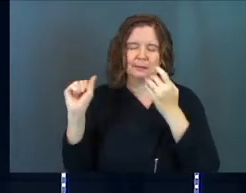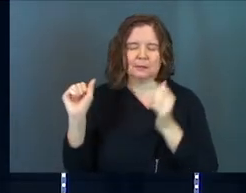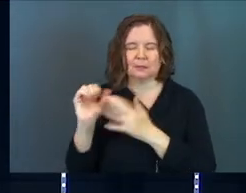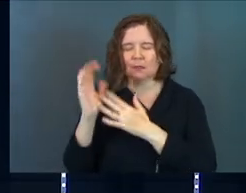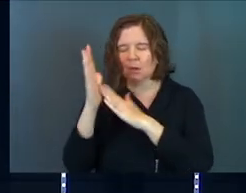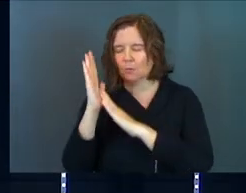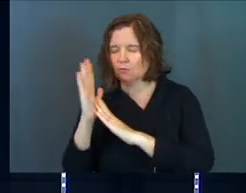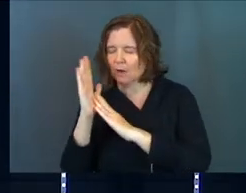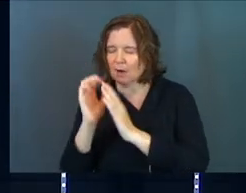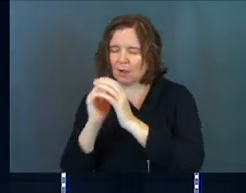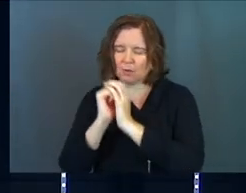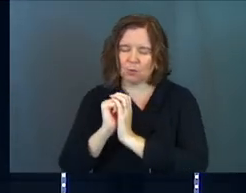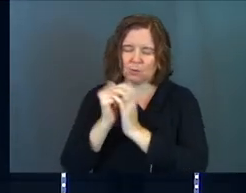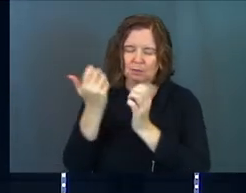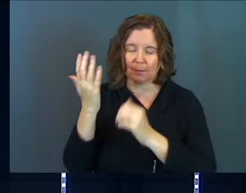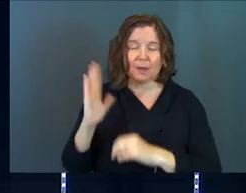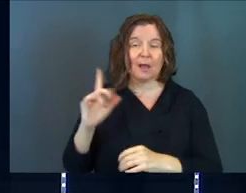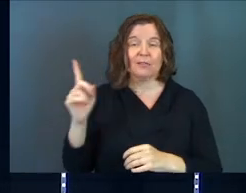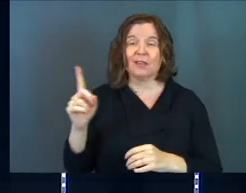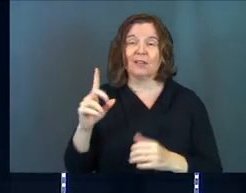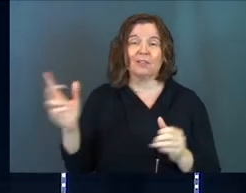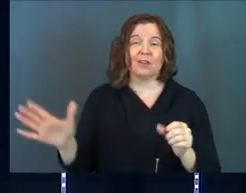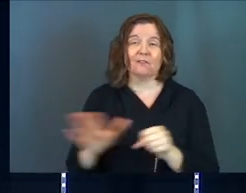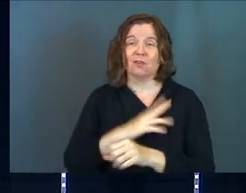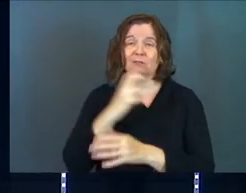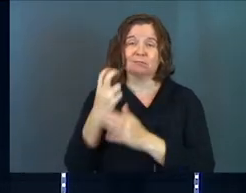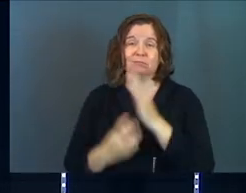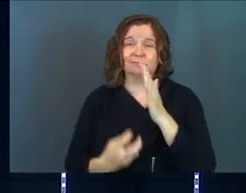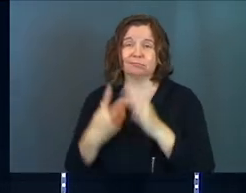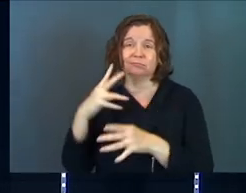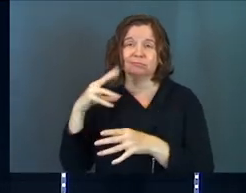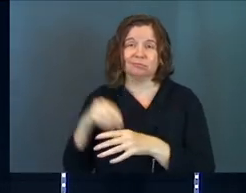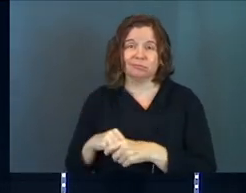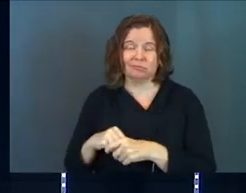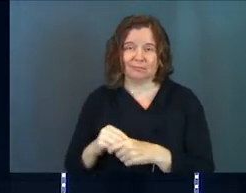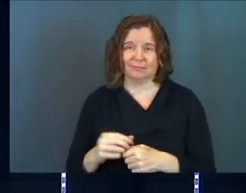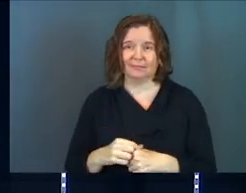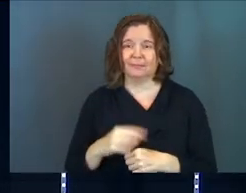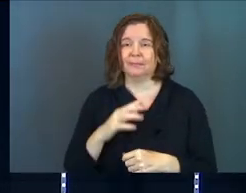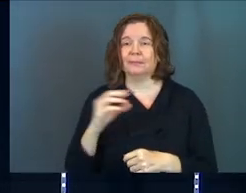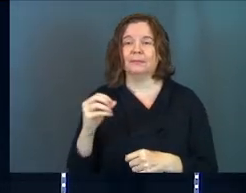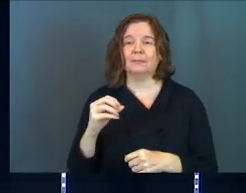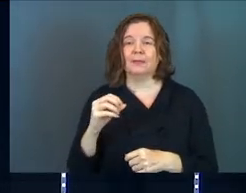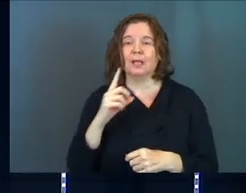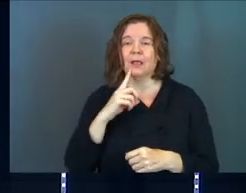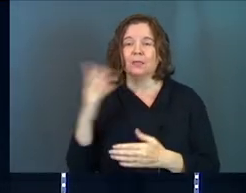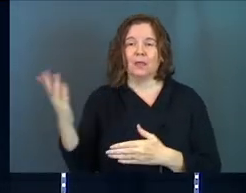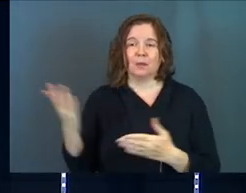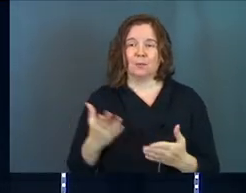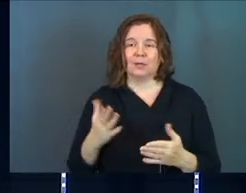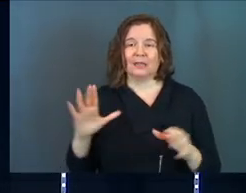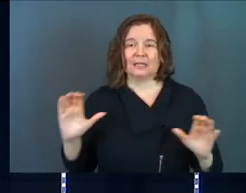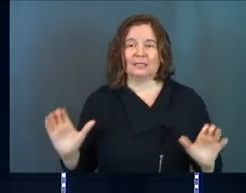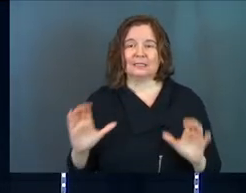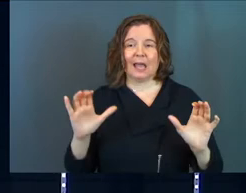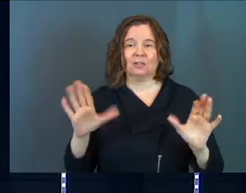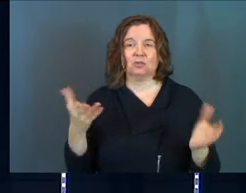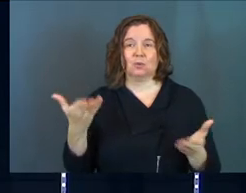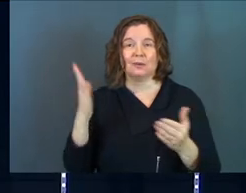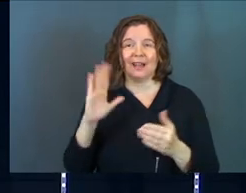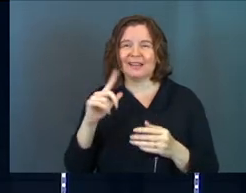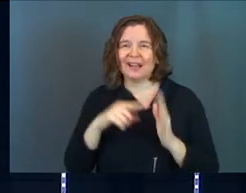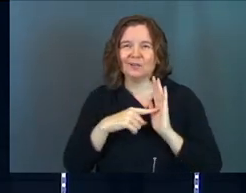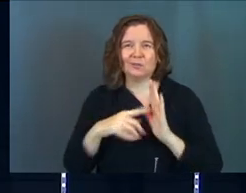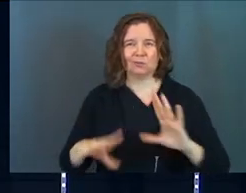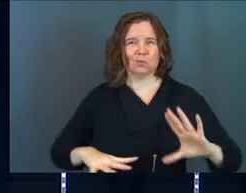prayer, in their worship of God, that they're fully into it. And they're bringing these actions to God,